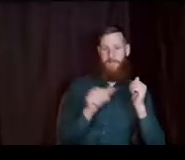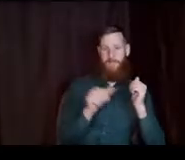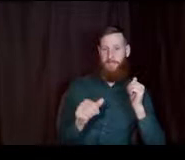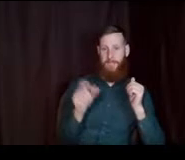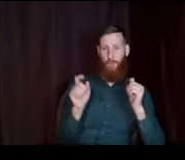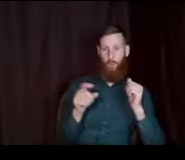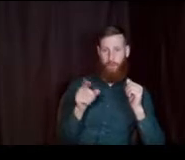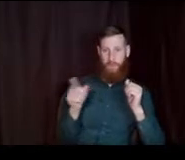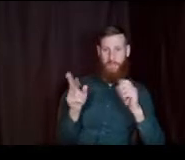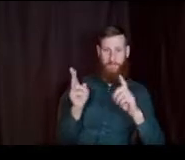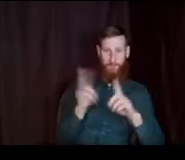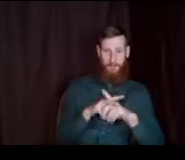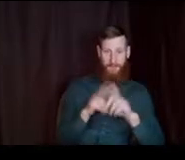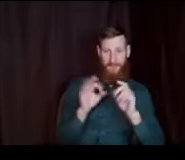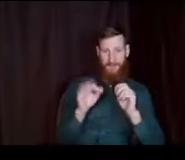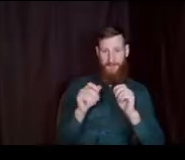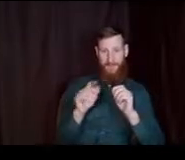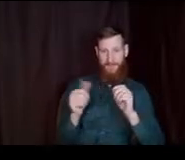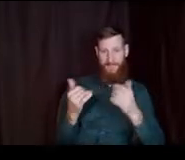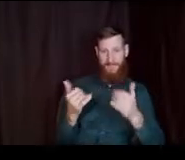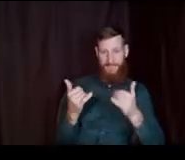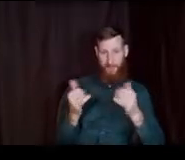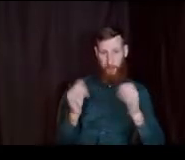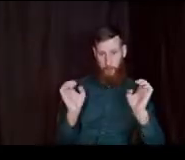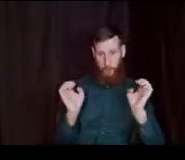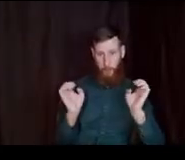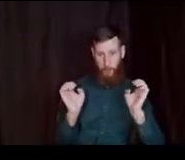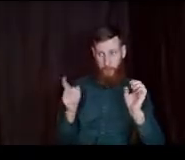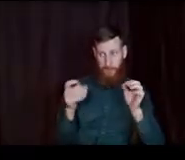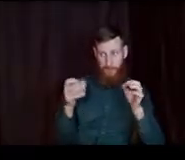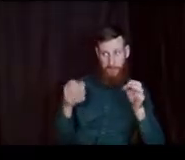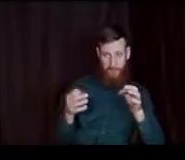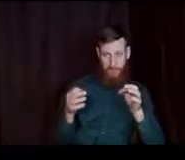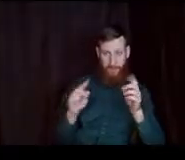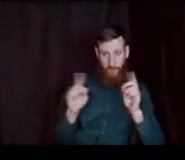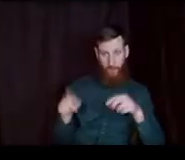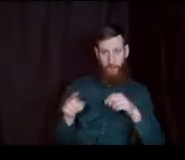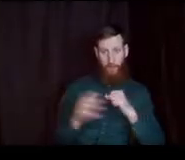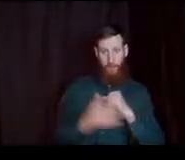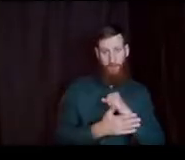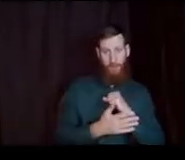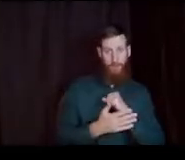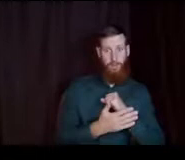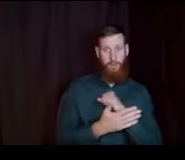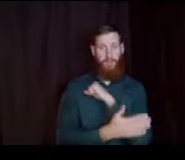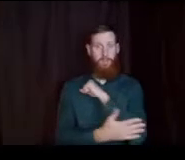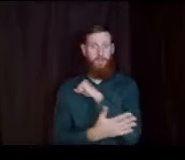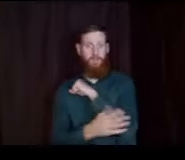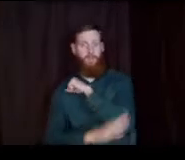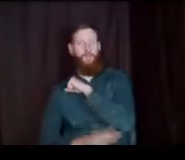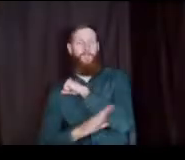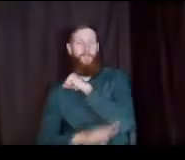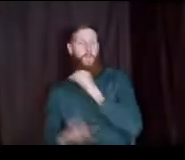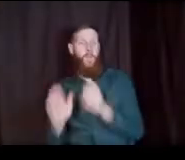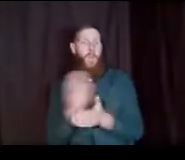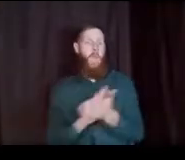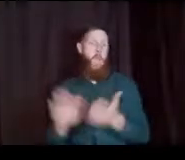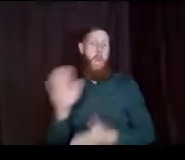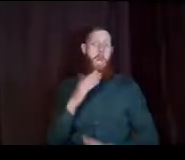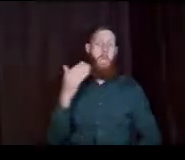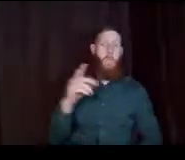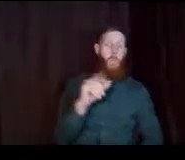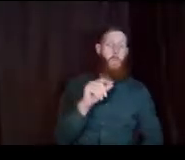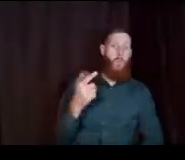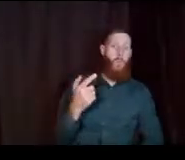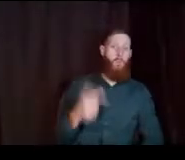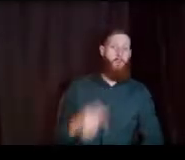he be applying for the FAFSA now just in case he does go to college in fall 2021? Definitely. I